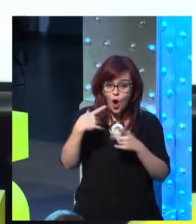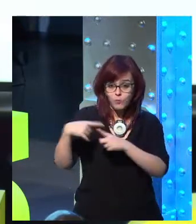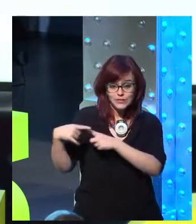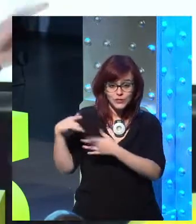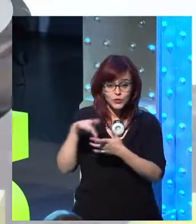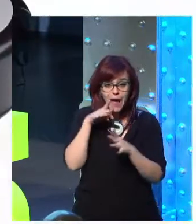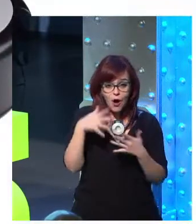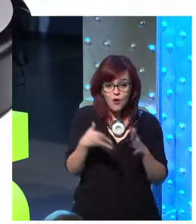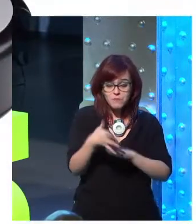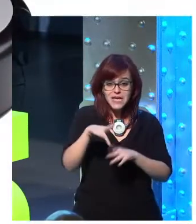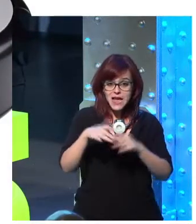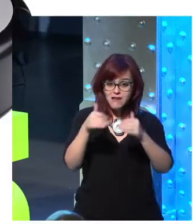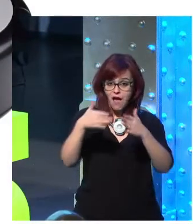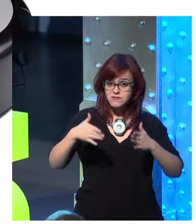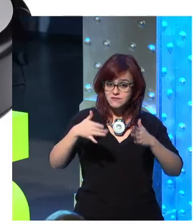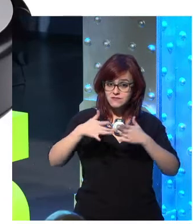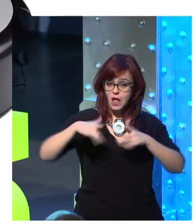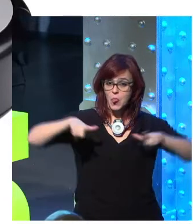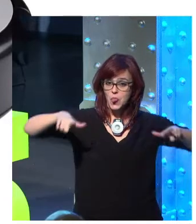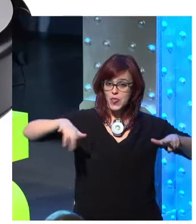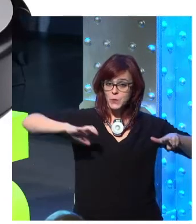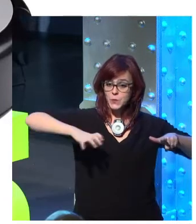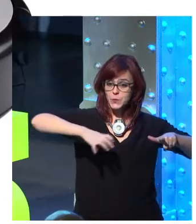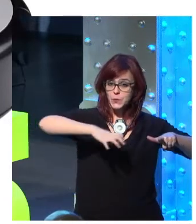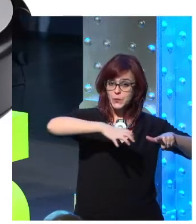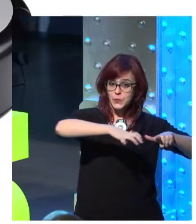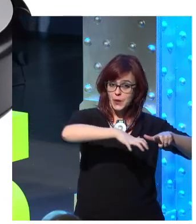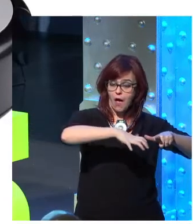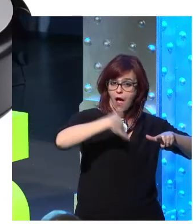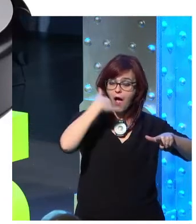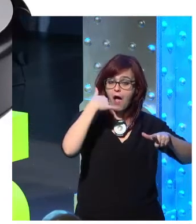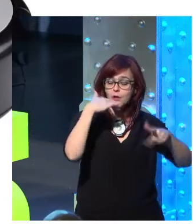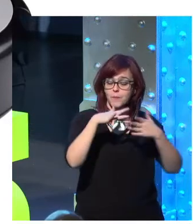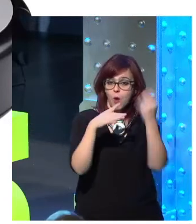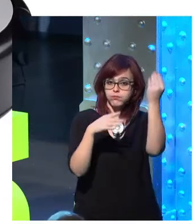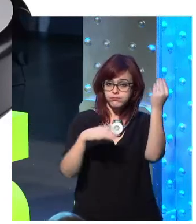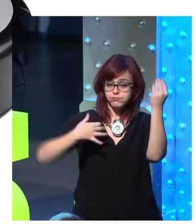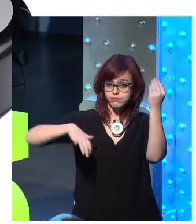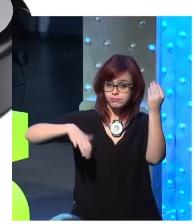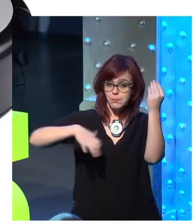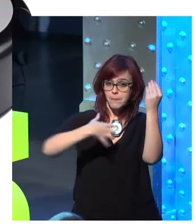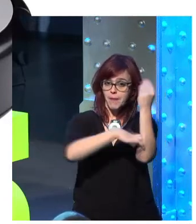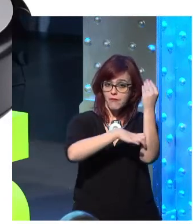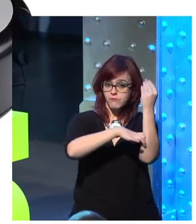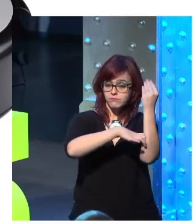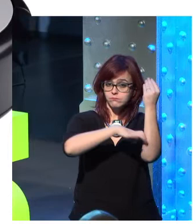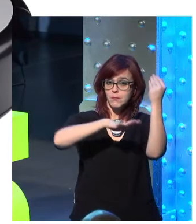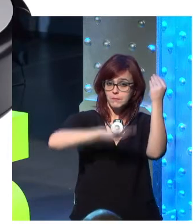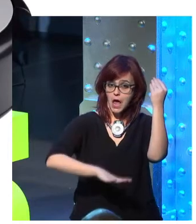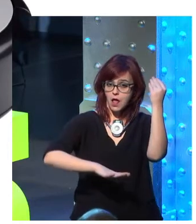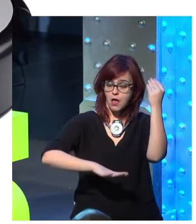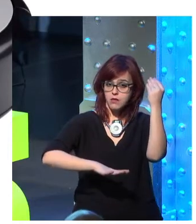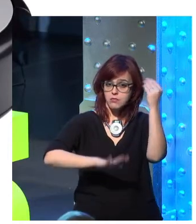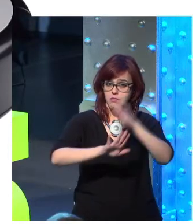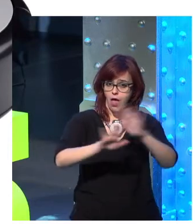Everything you need to know is in those two tones. It's not a human voice that says, hello, I'm done cleaning the